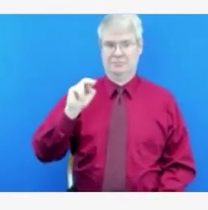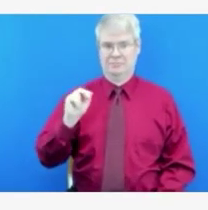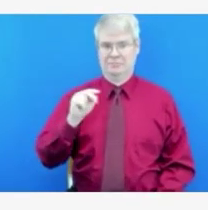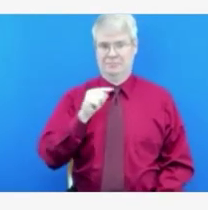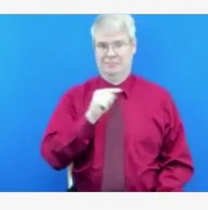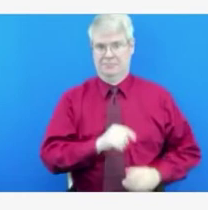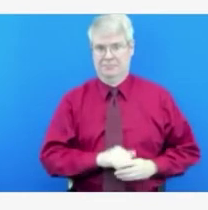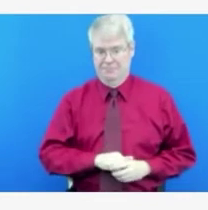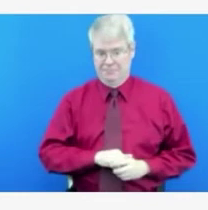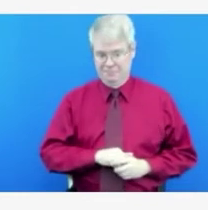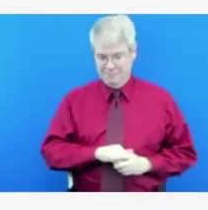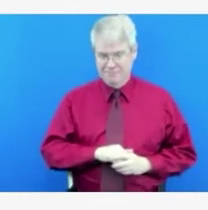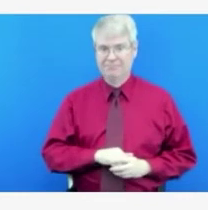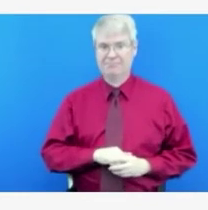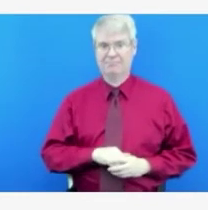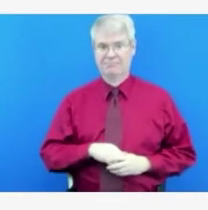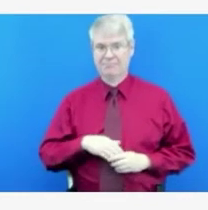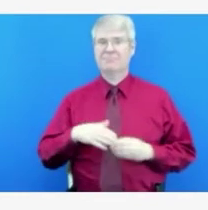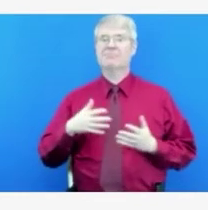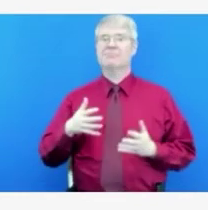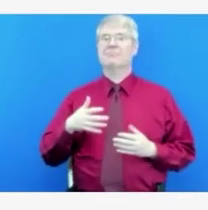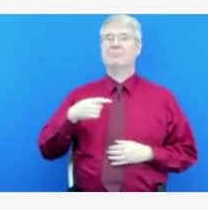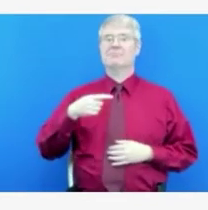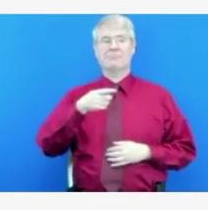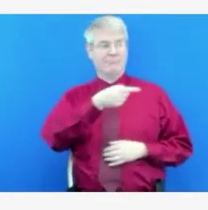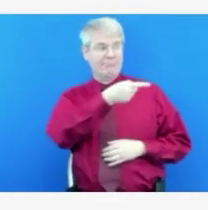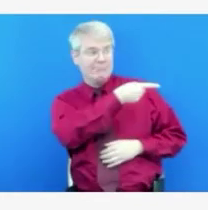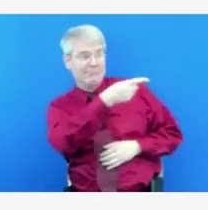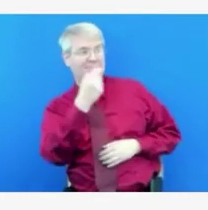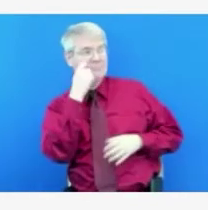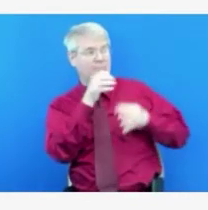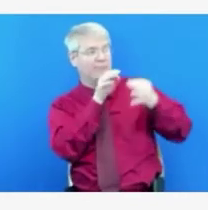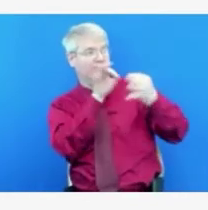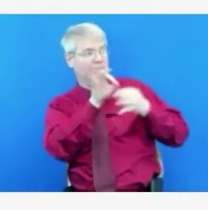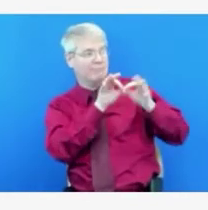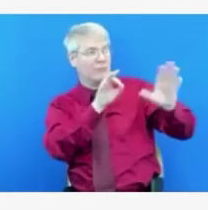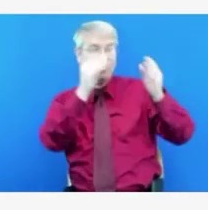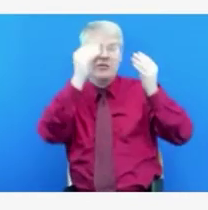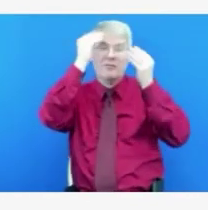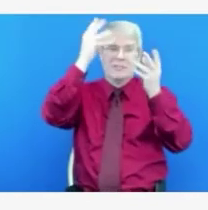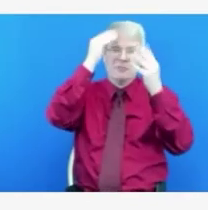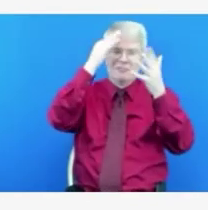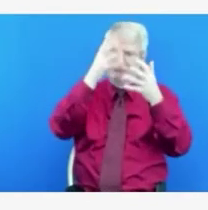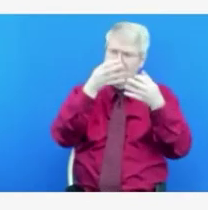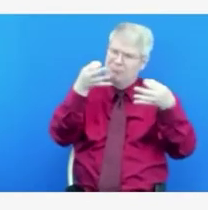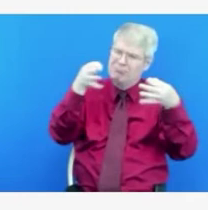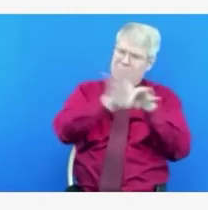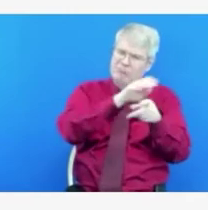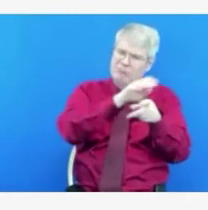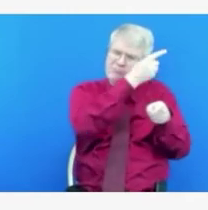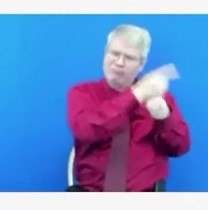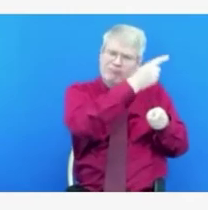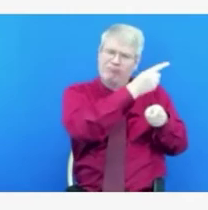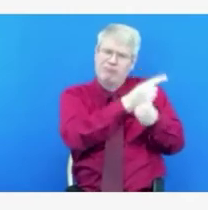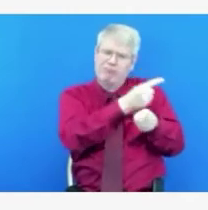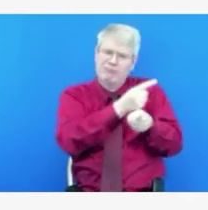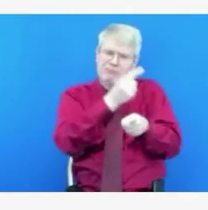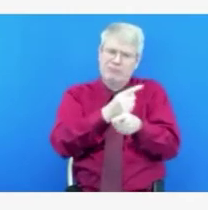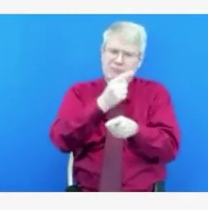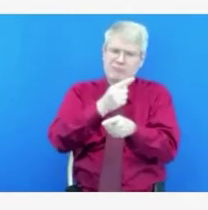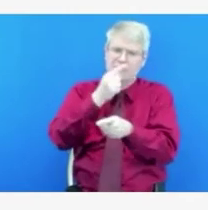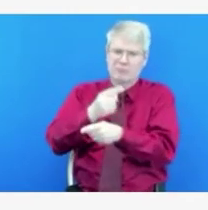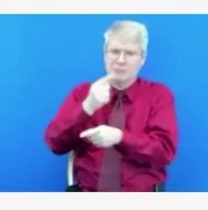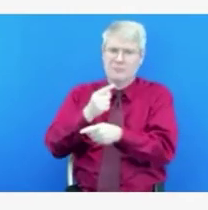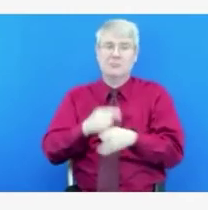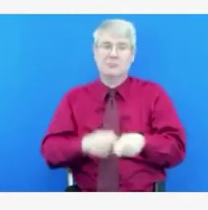the general public. The work that you do is so important to the work that we do. Today, I'd like to share with you a